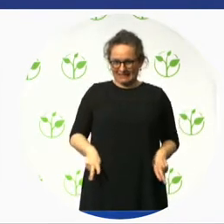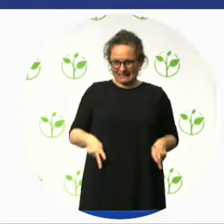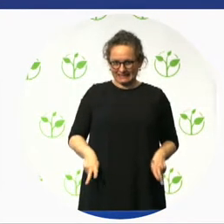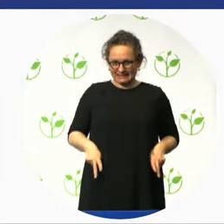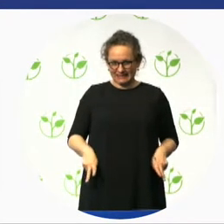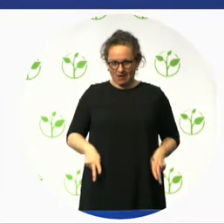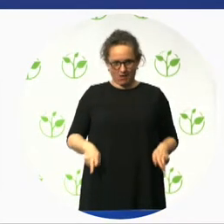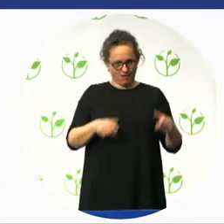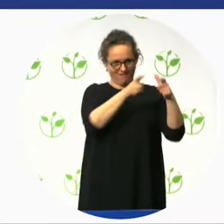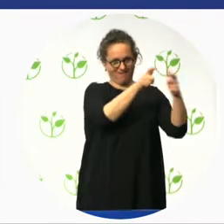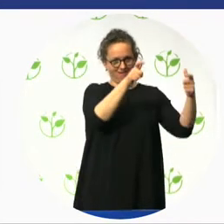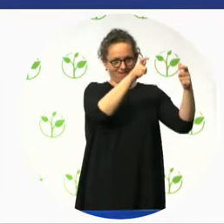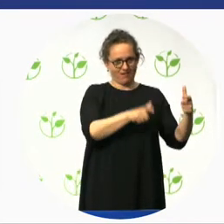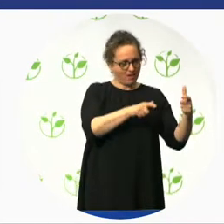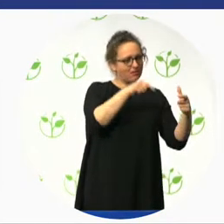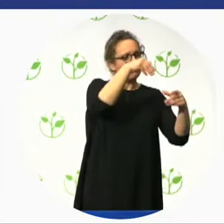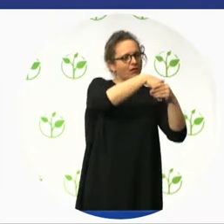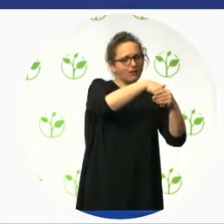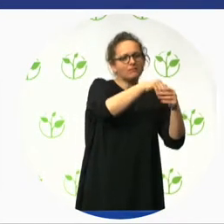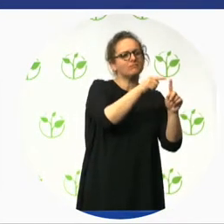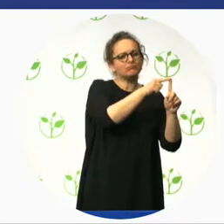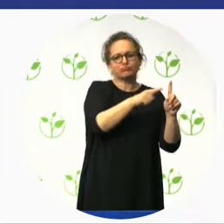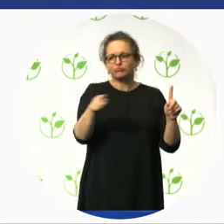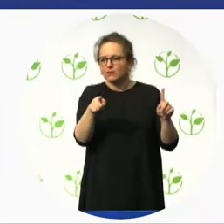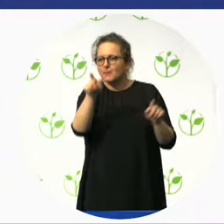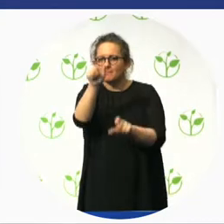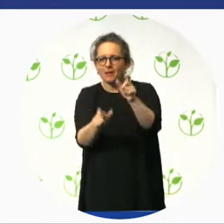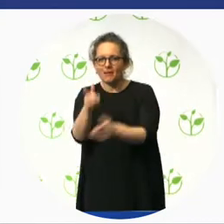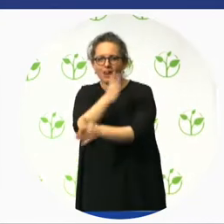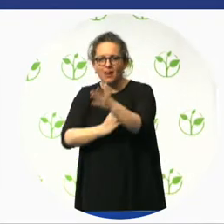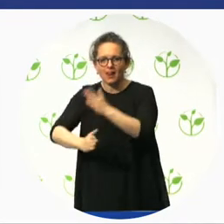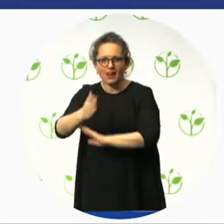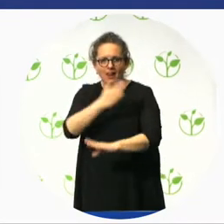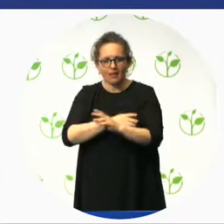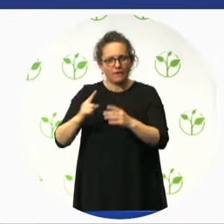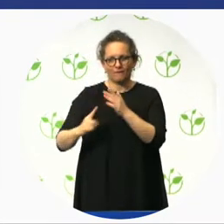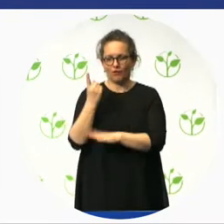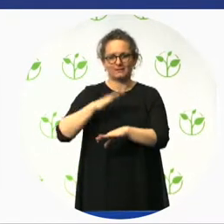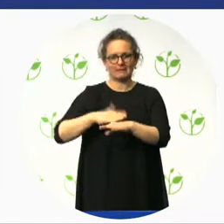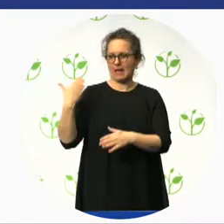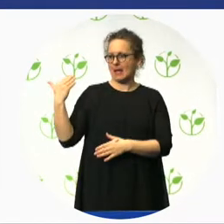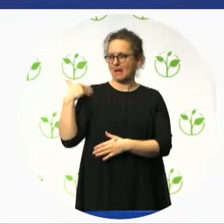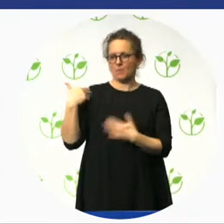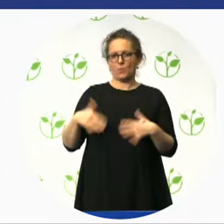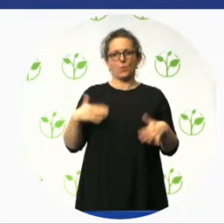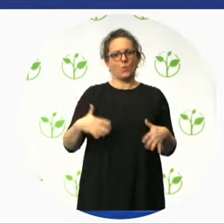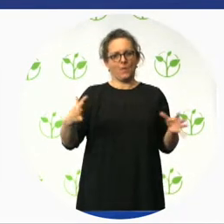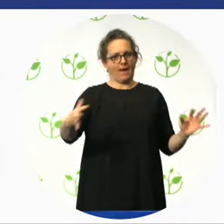the demographics call for a need for thinking about the areas that we all access.